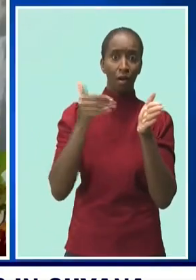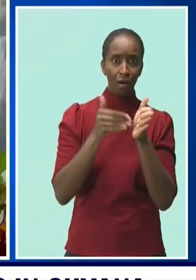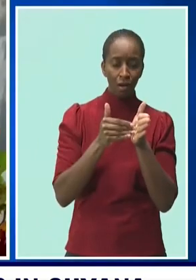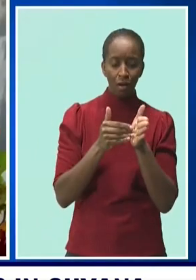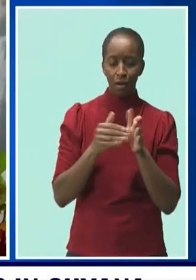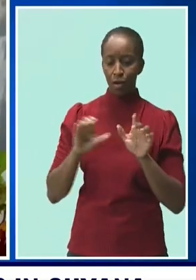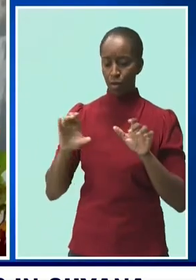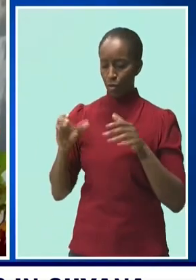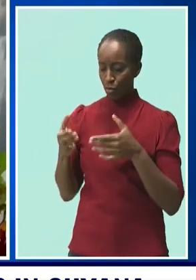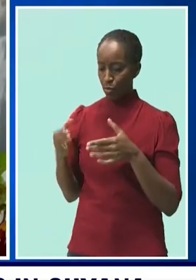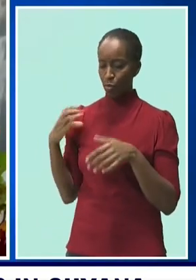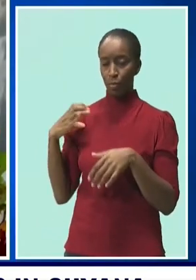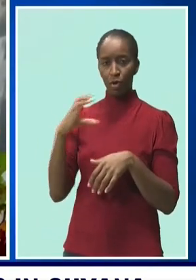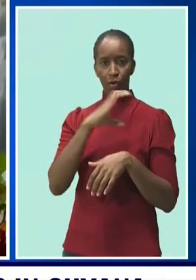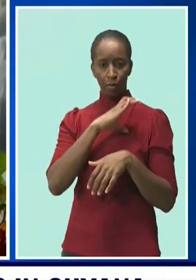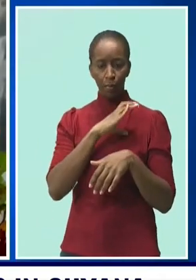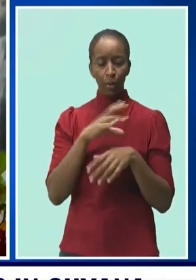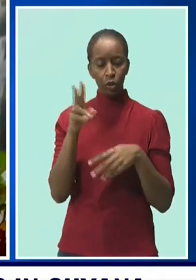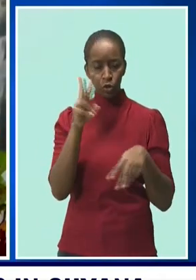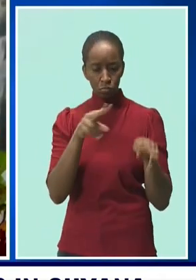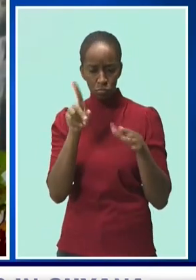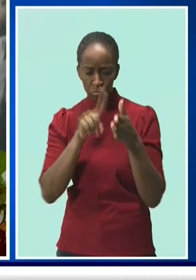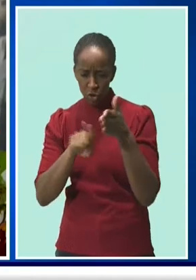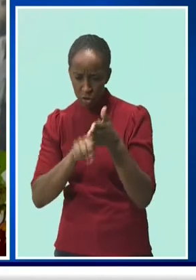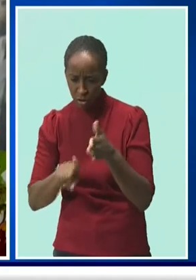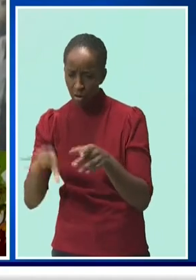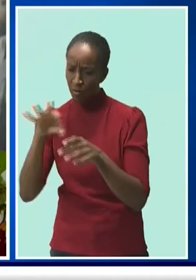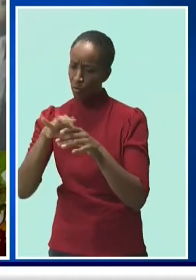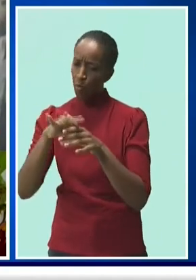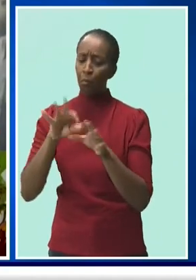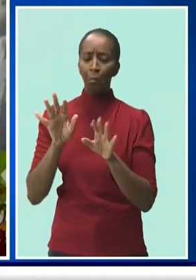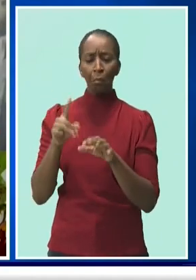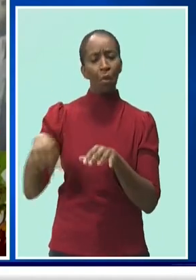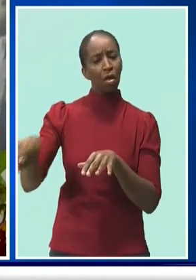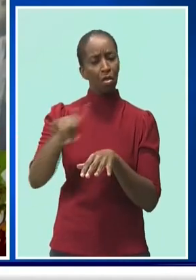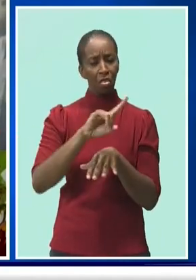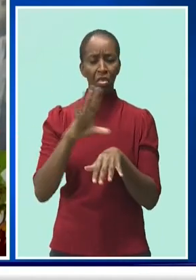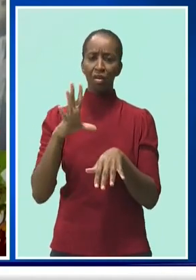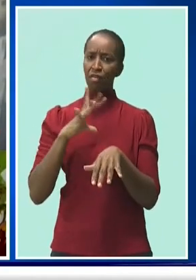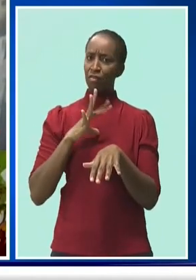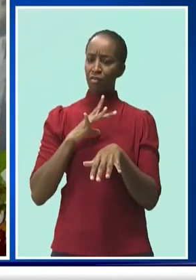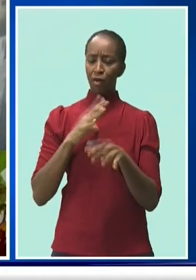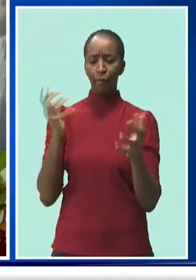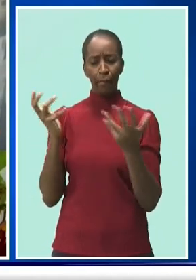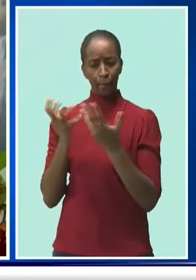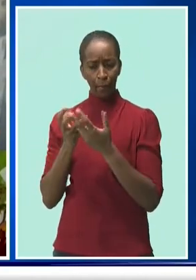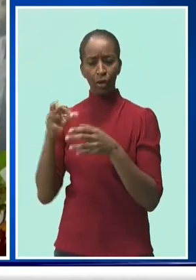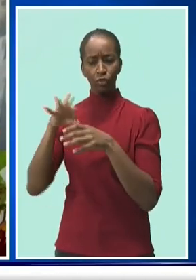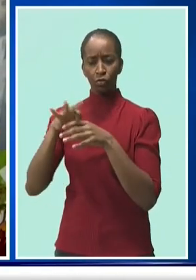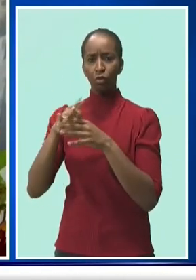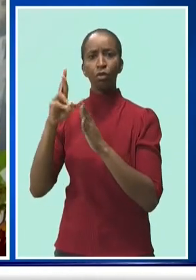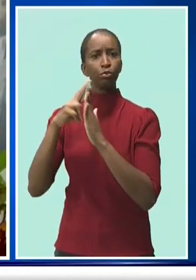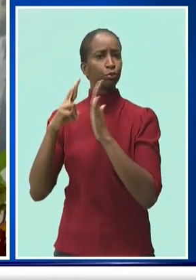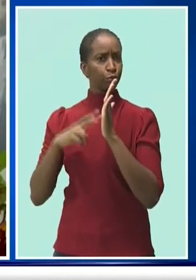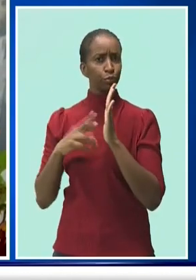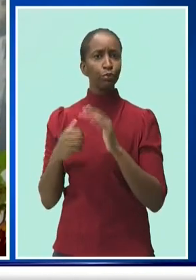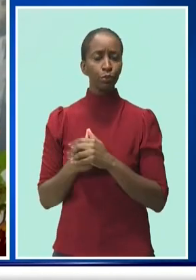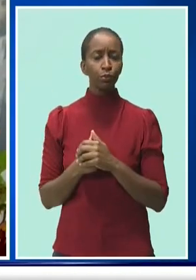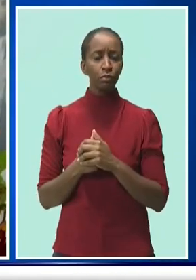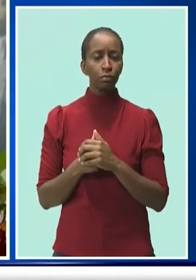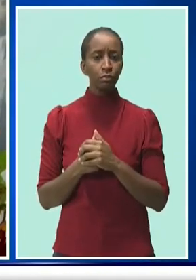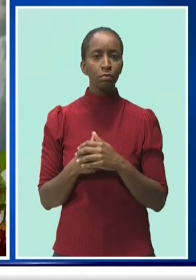We must ask, on what grounds and by what form of executive fiat does the Chief